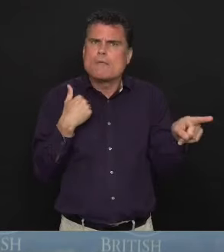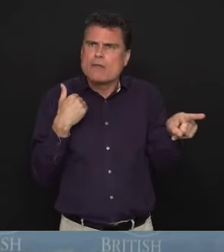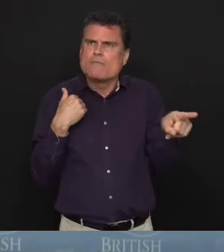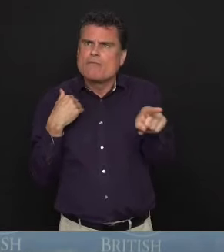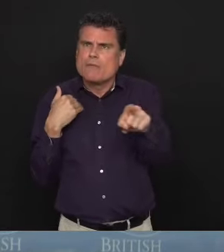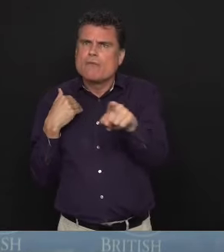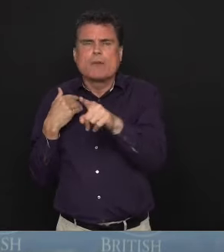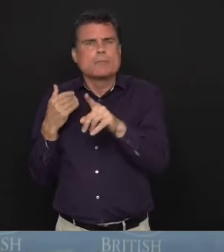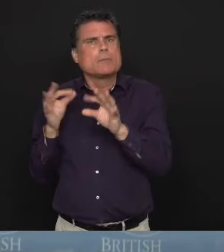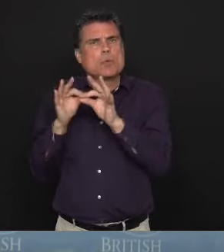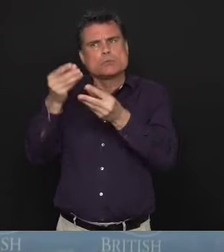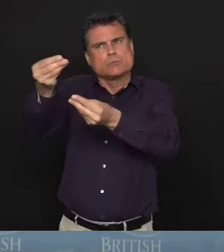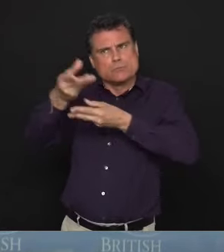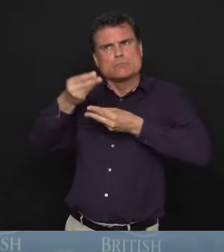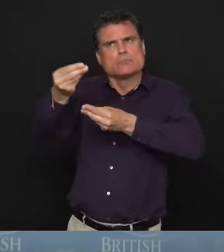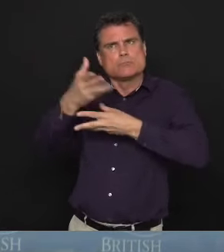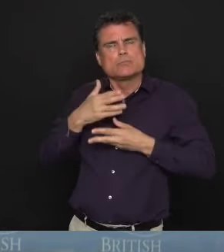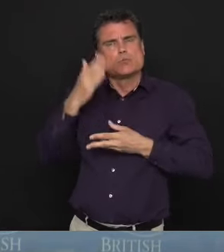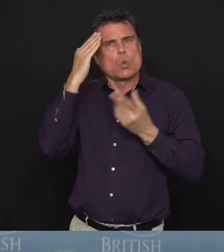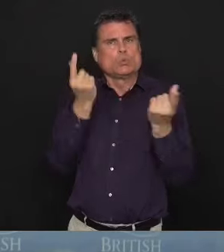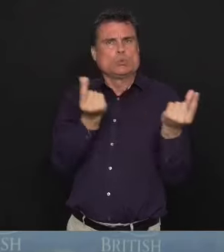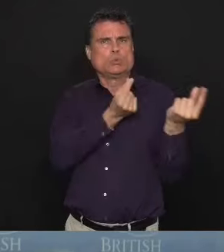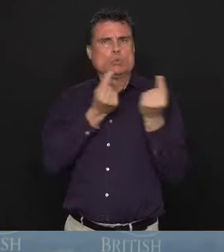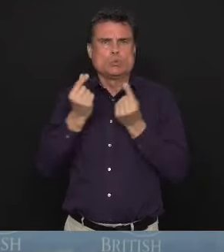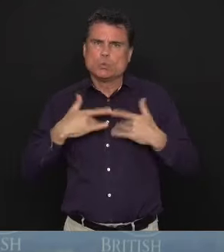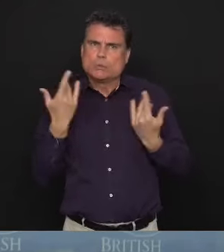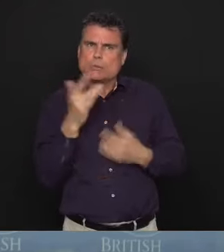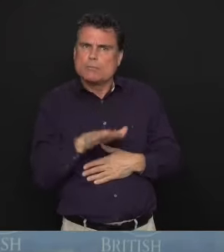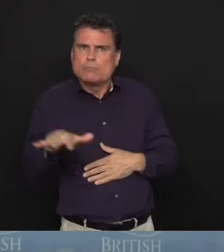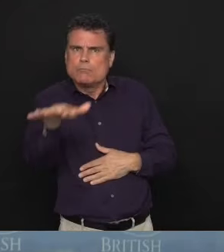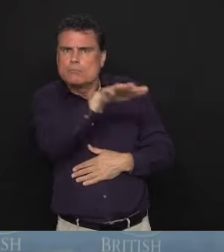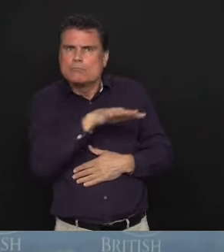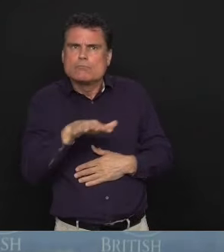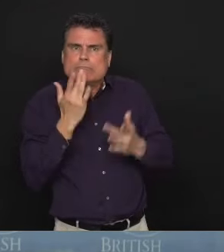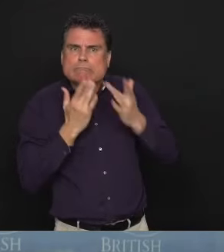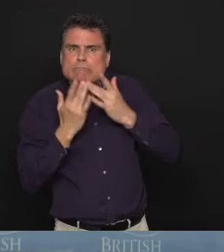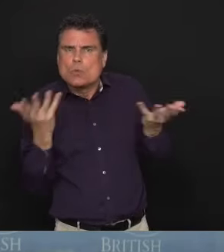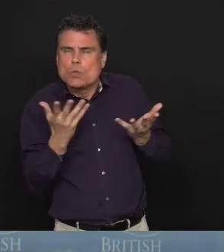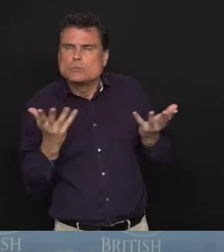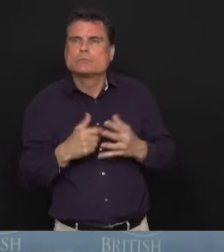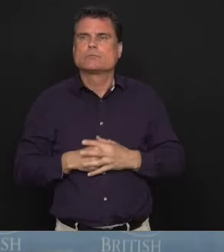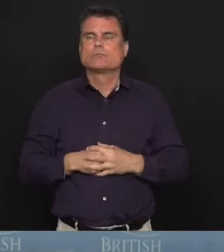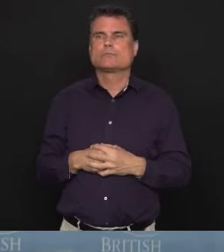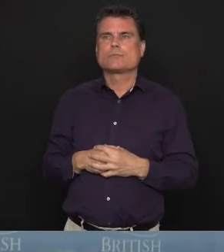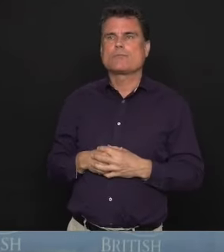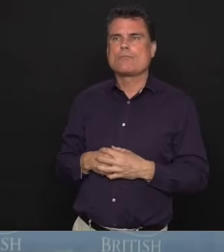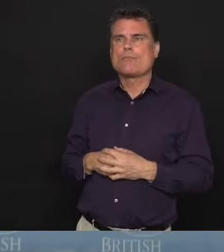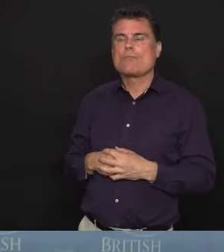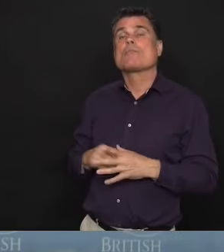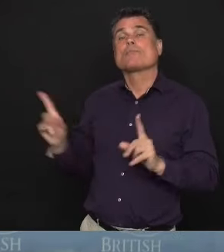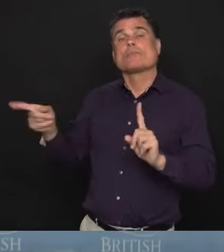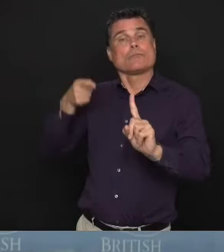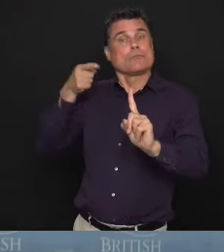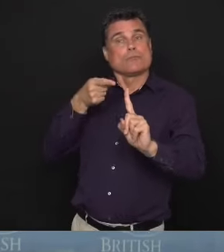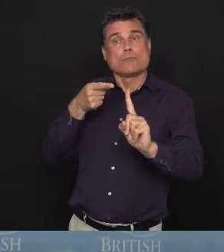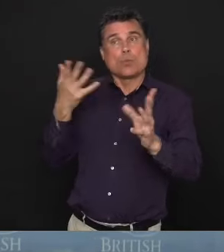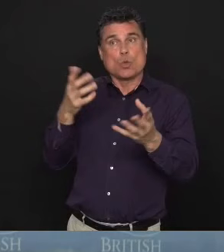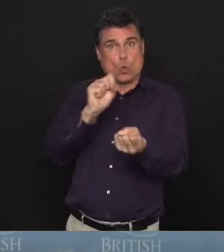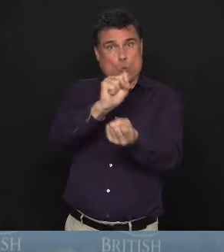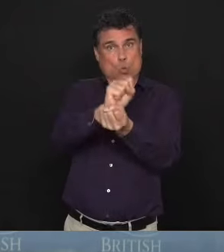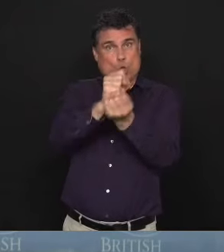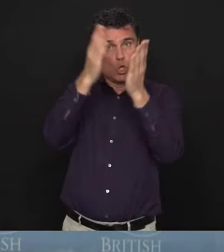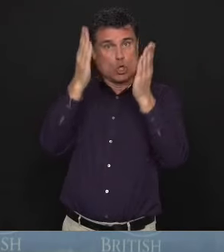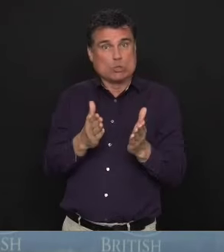relate to various commodities that people rely on. I can tell you in the case of temporary foreign workers to ensure that